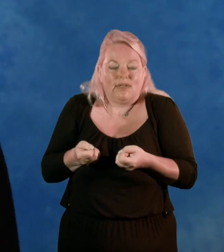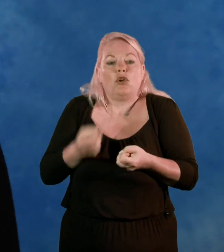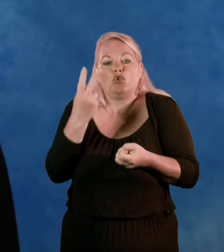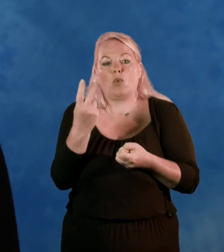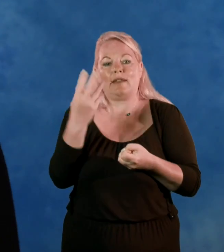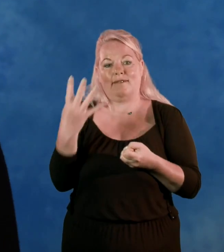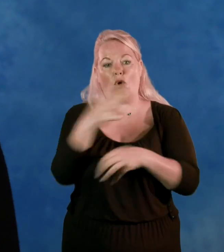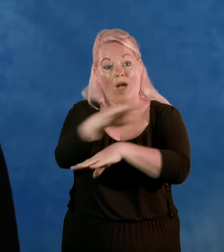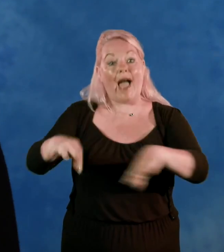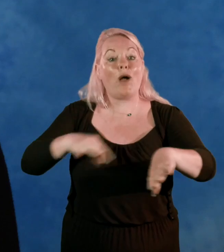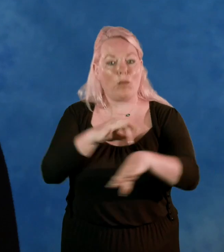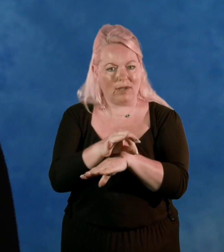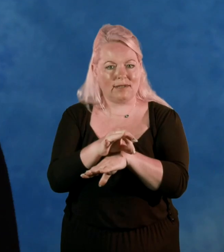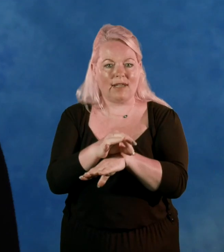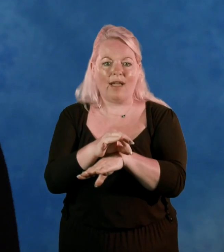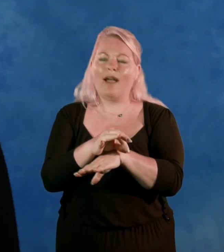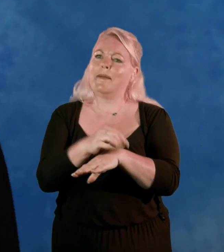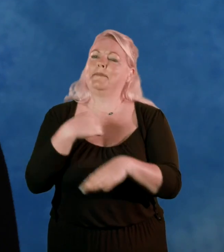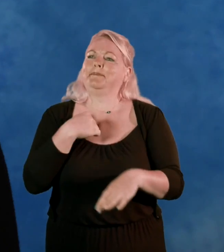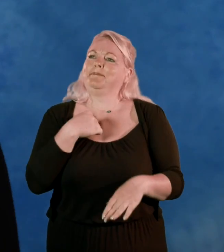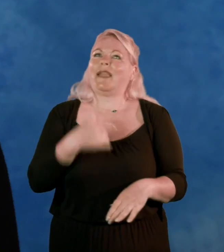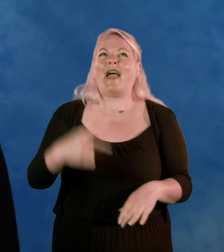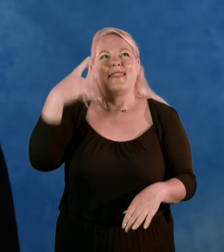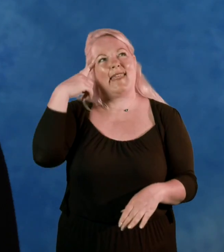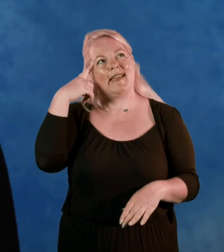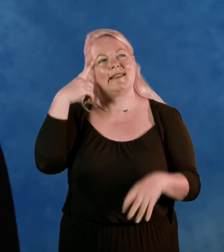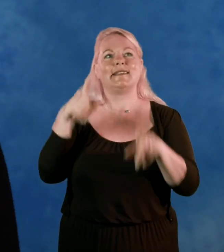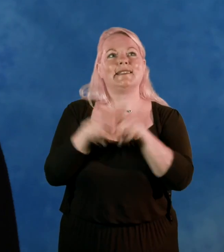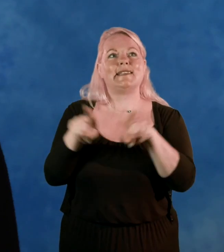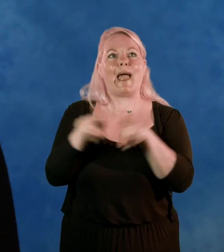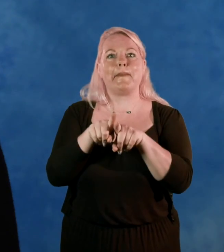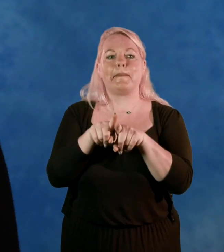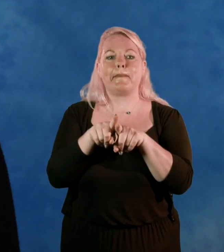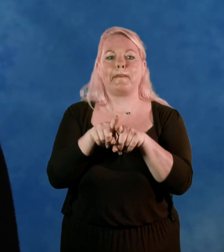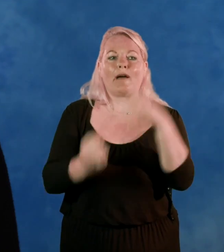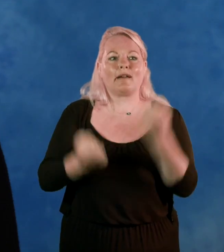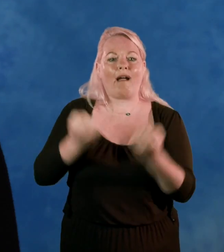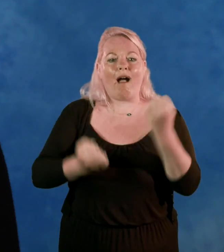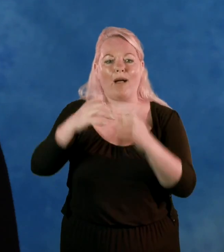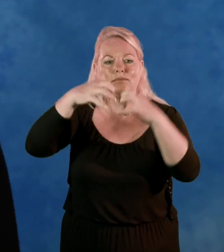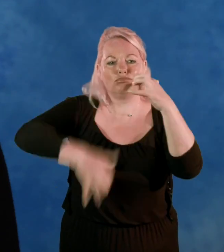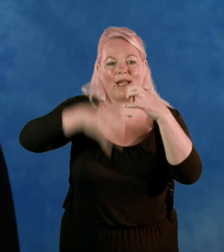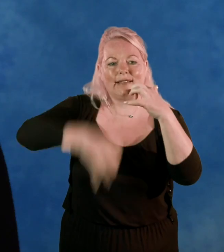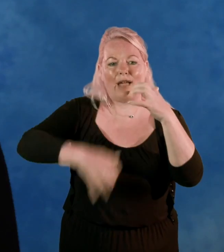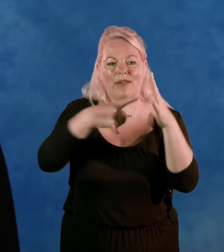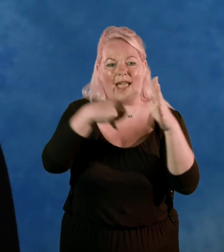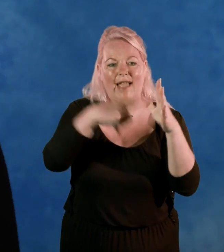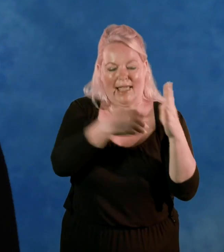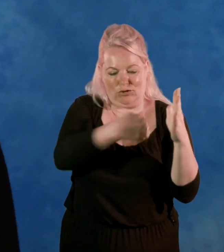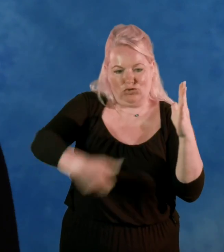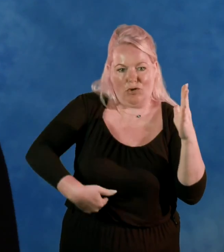hours. And I feel it's a bit like joining the AIA, it's an insurance